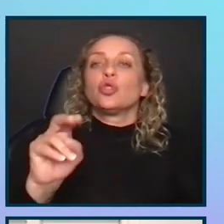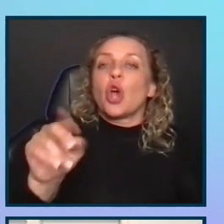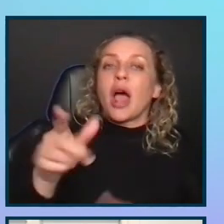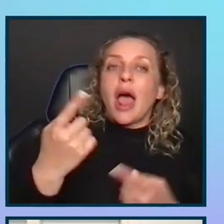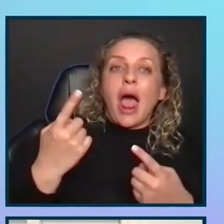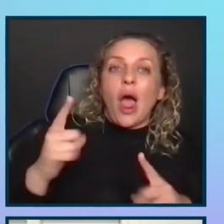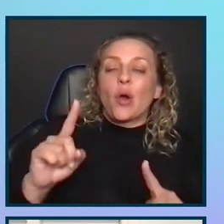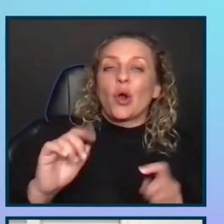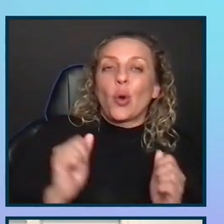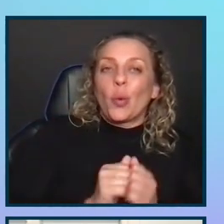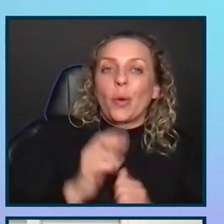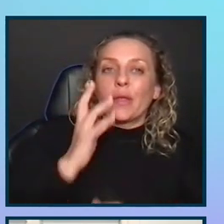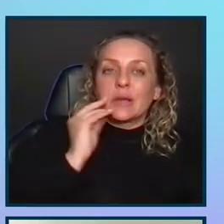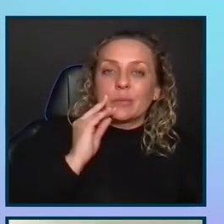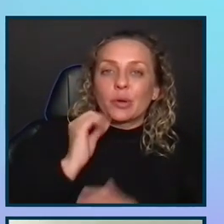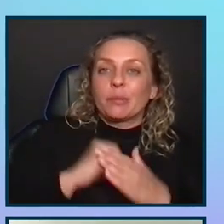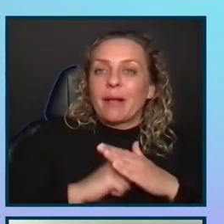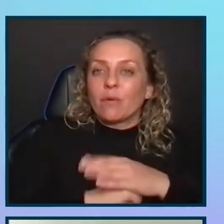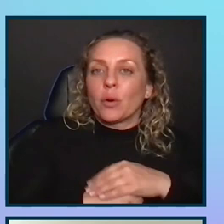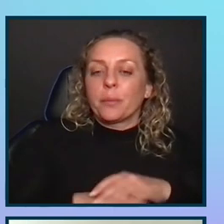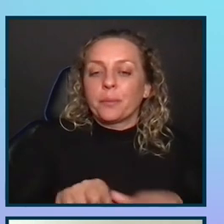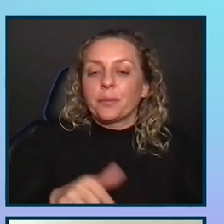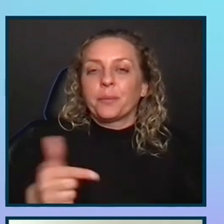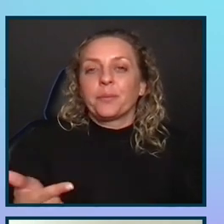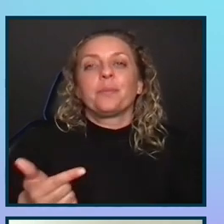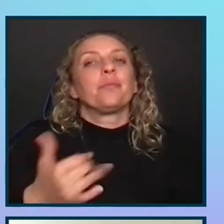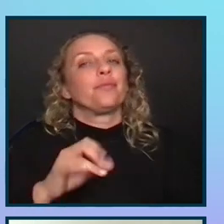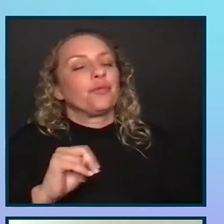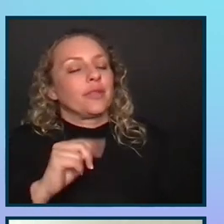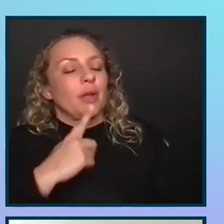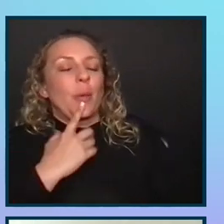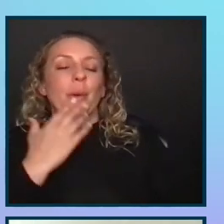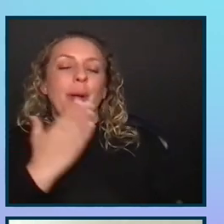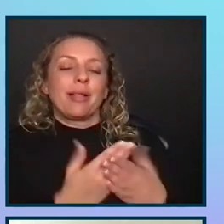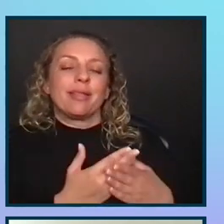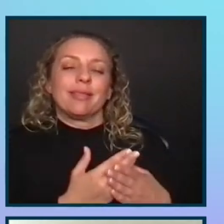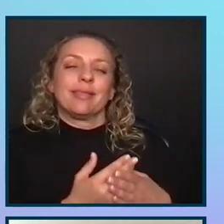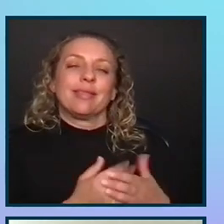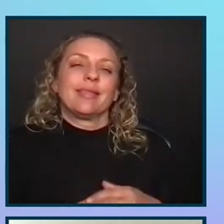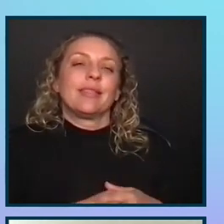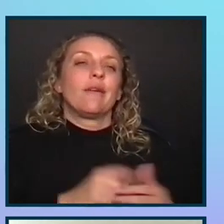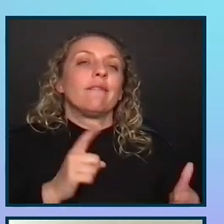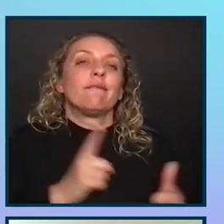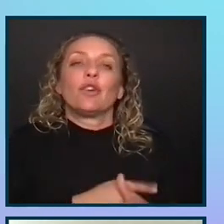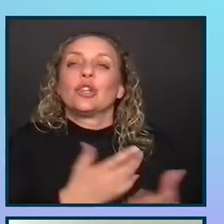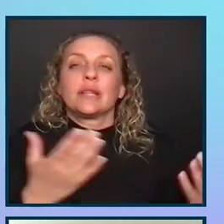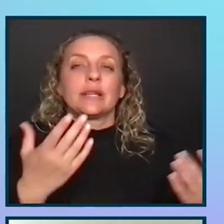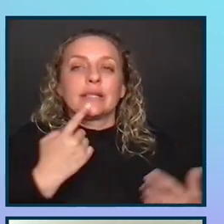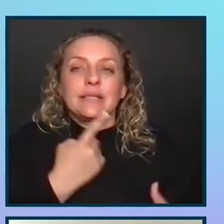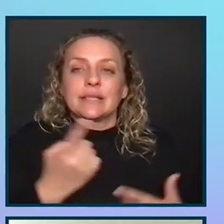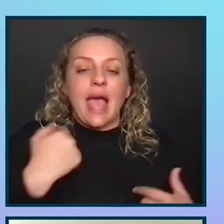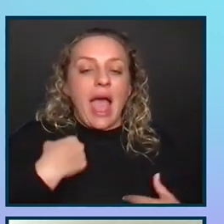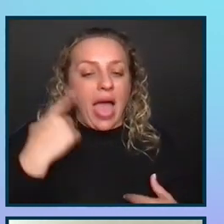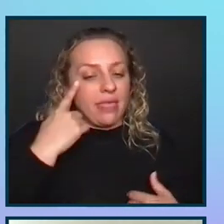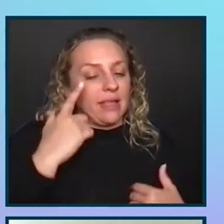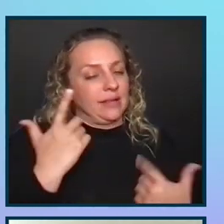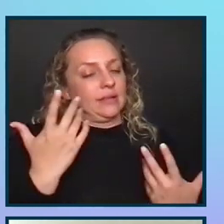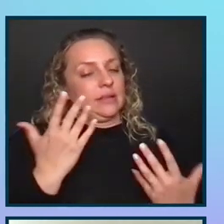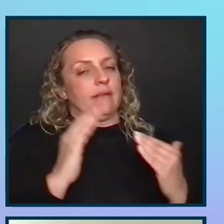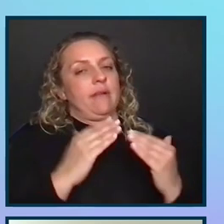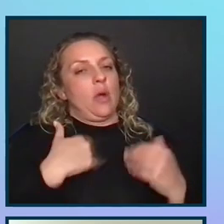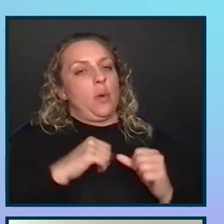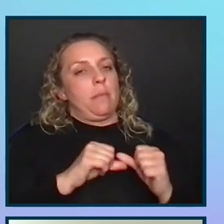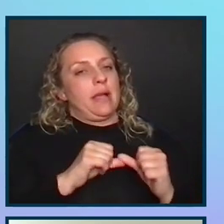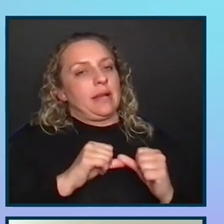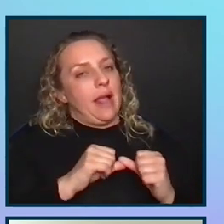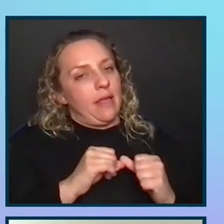it go with Experience Platform? Well, it went quite well. So the first thing to say is, I think it's fair to say we maintained our